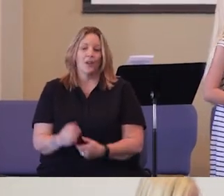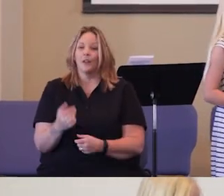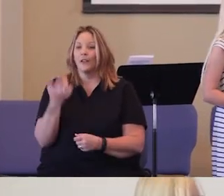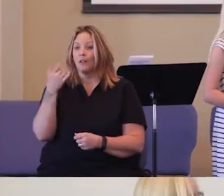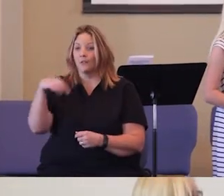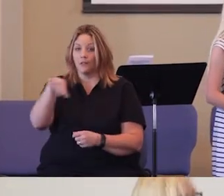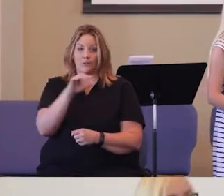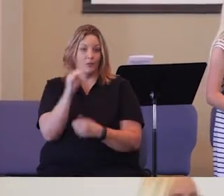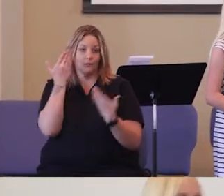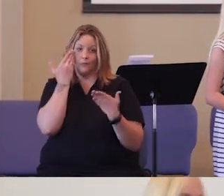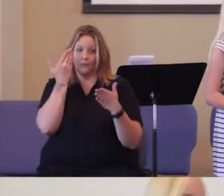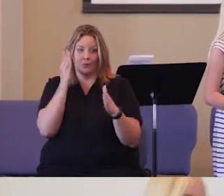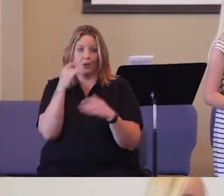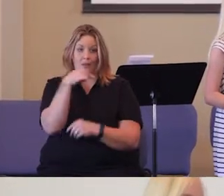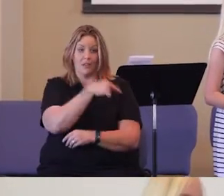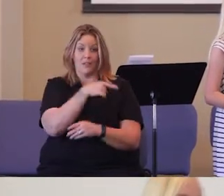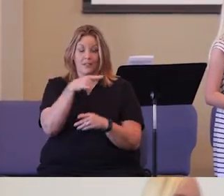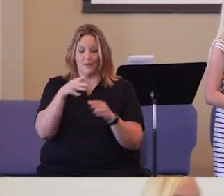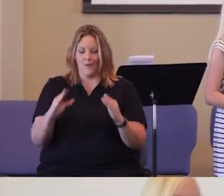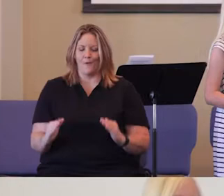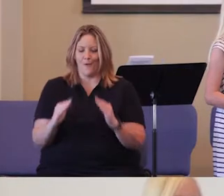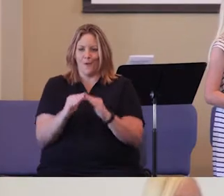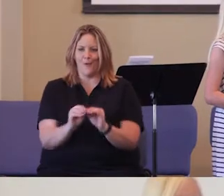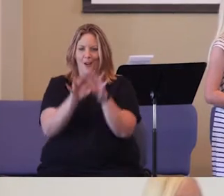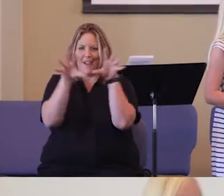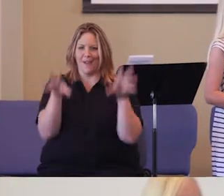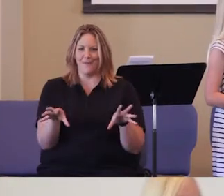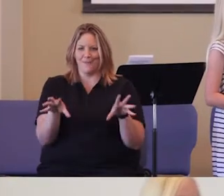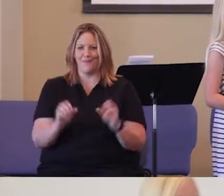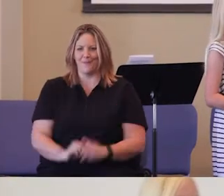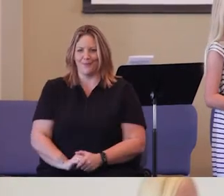Now, for those of you who don't know, this is a volcano.